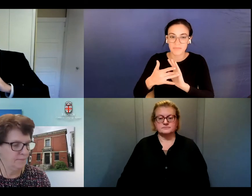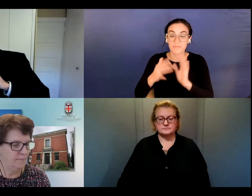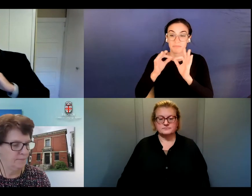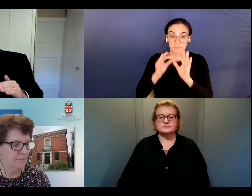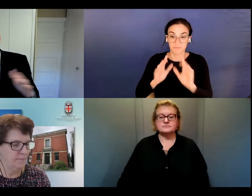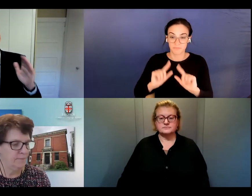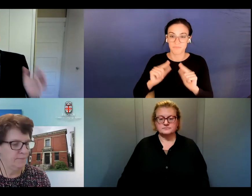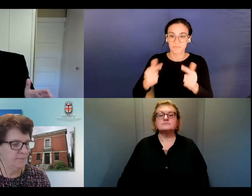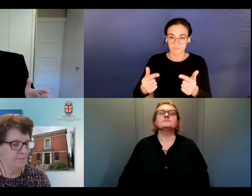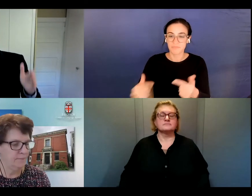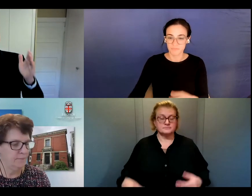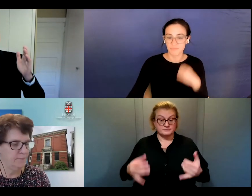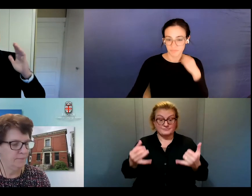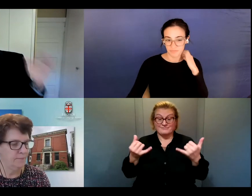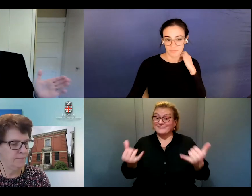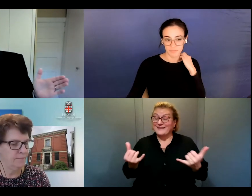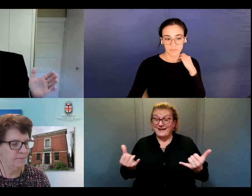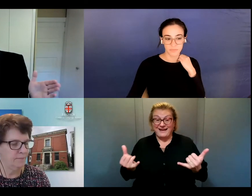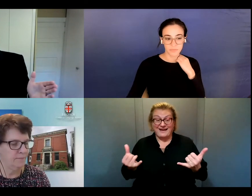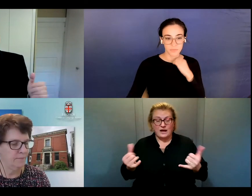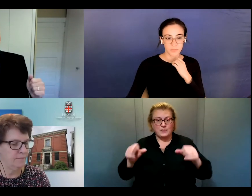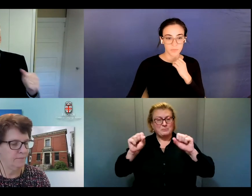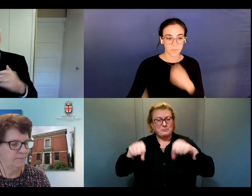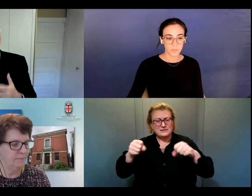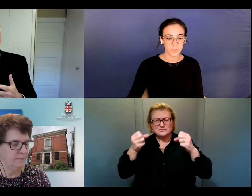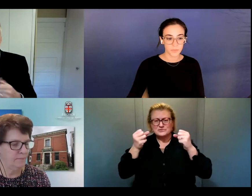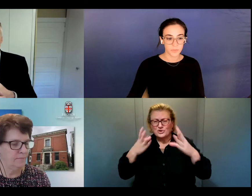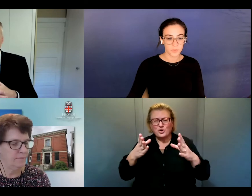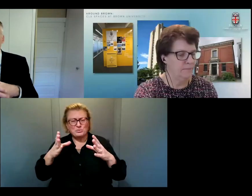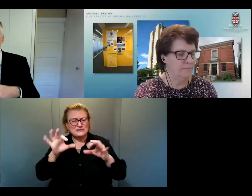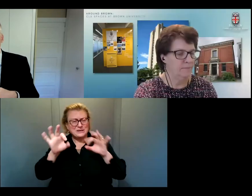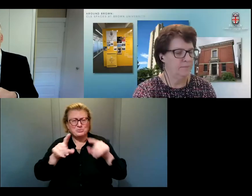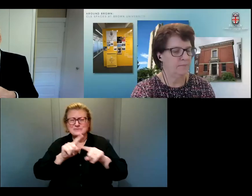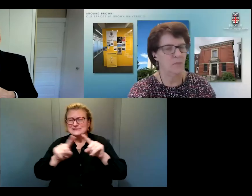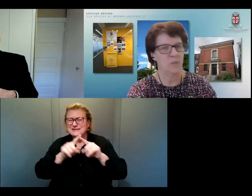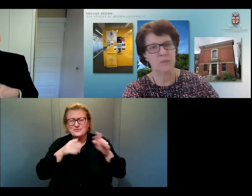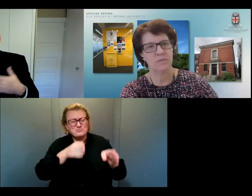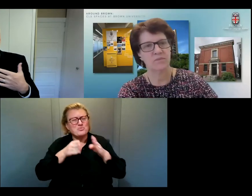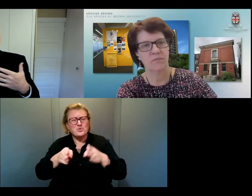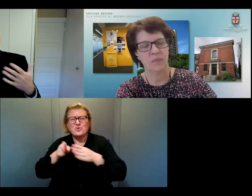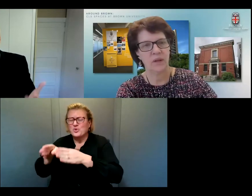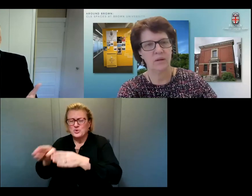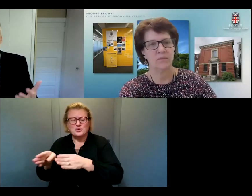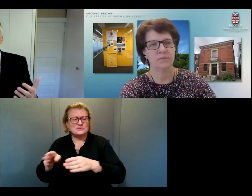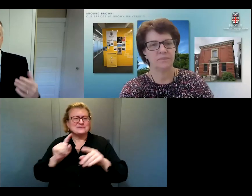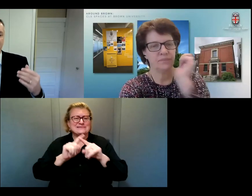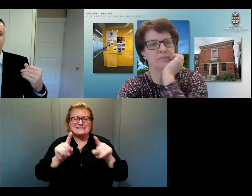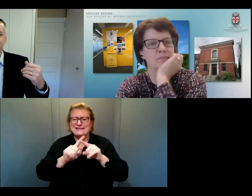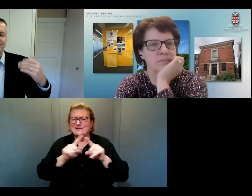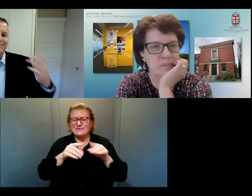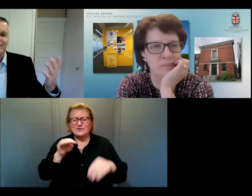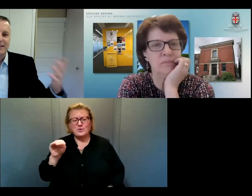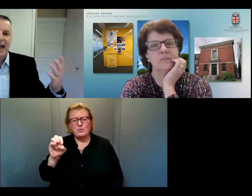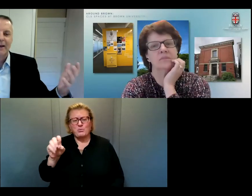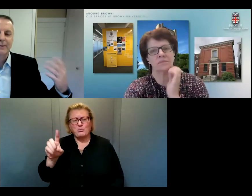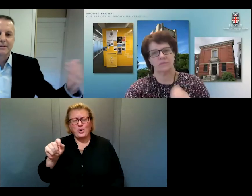there's the possibility of so much different types of input, multimodal input, um, so many different modalities, so many